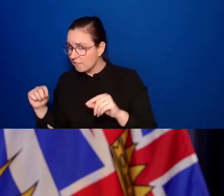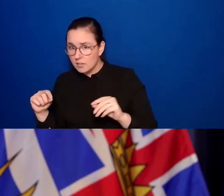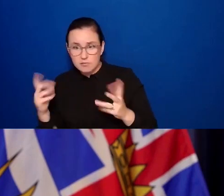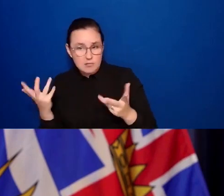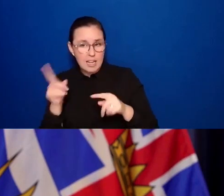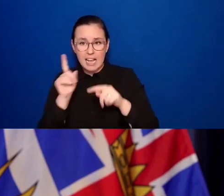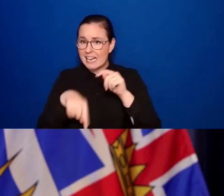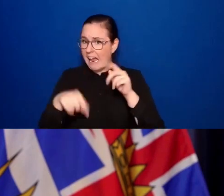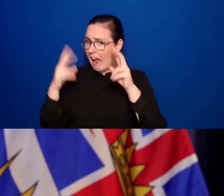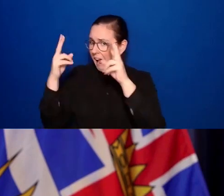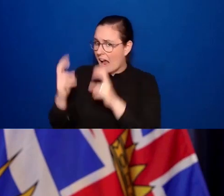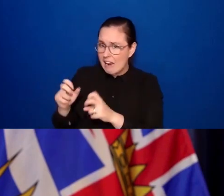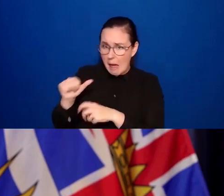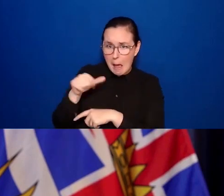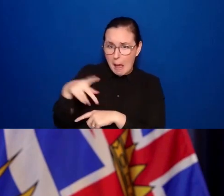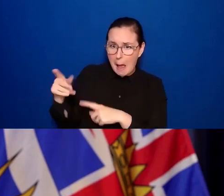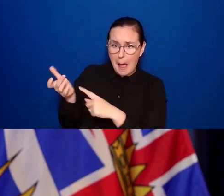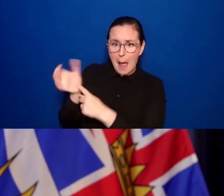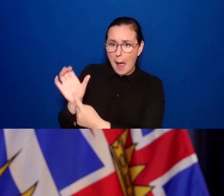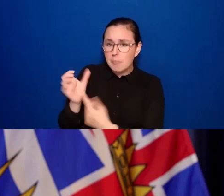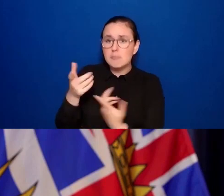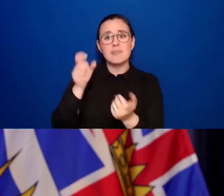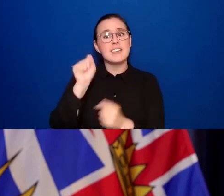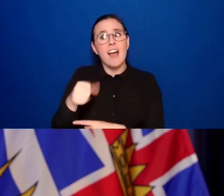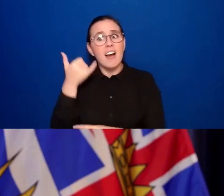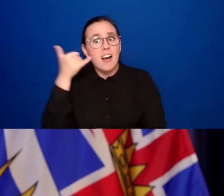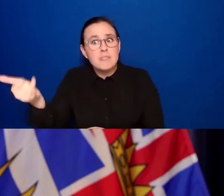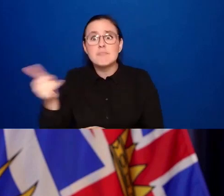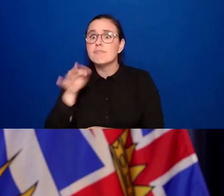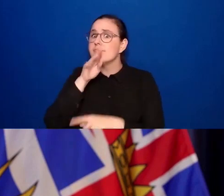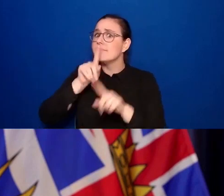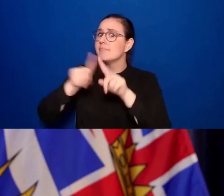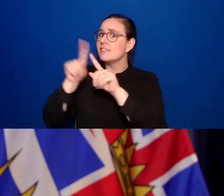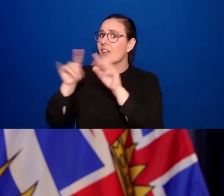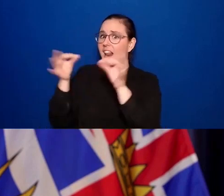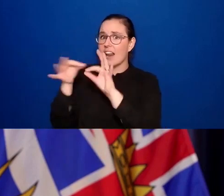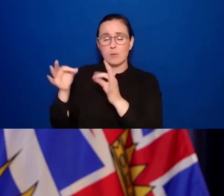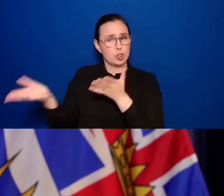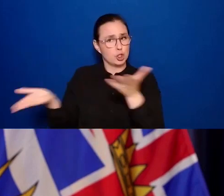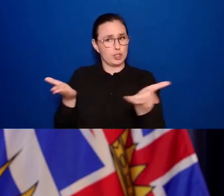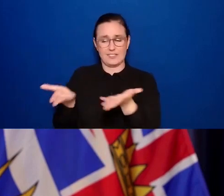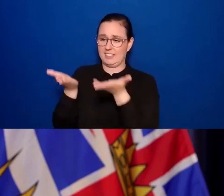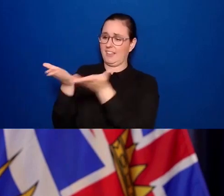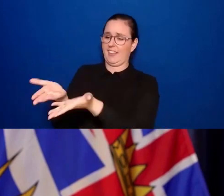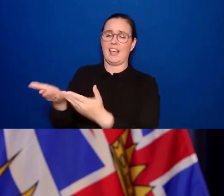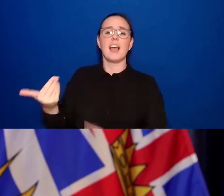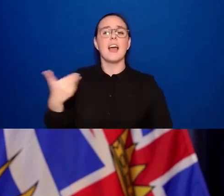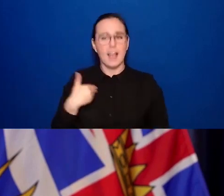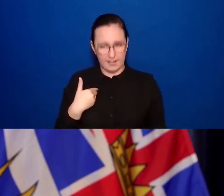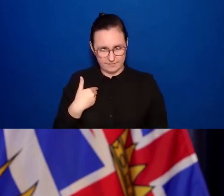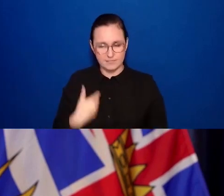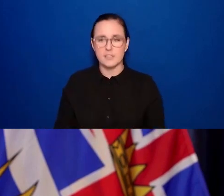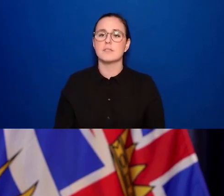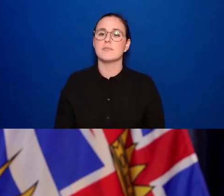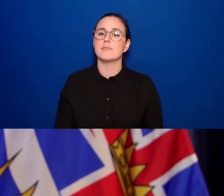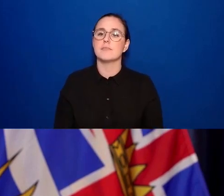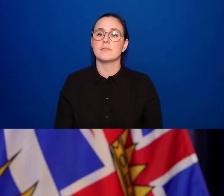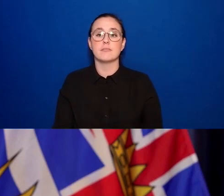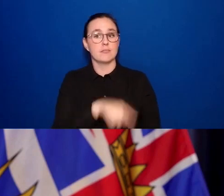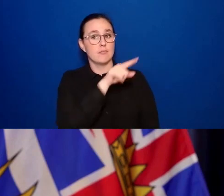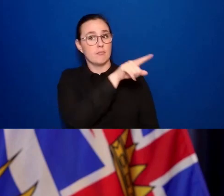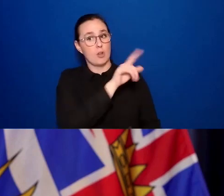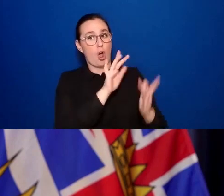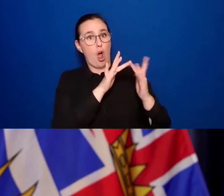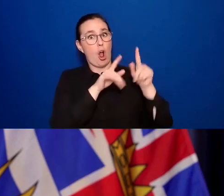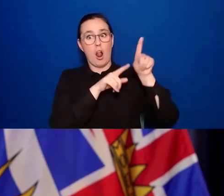call us in multiple languages and get service. We have lots of available service online in different languages.